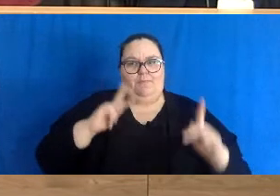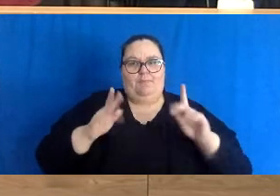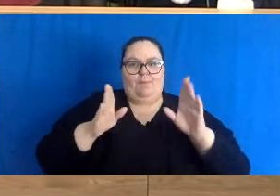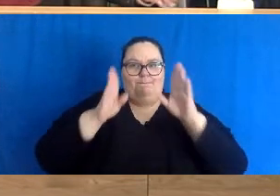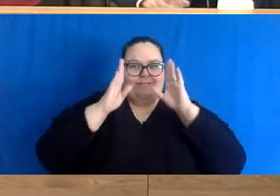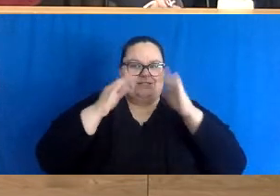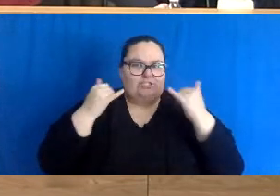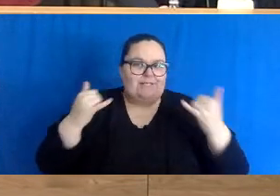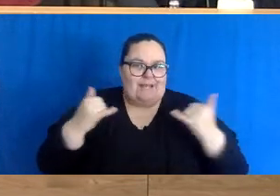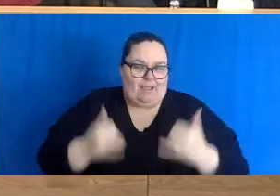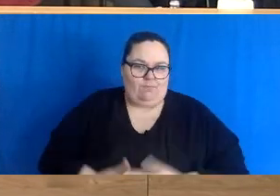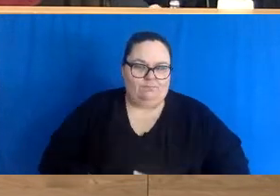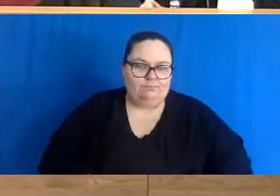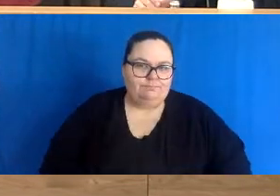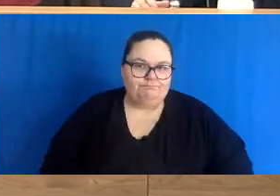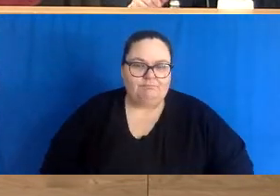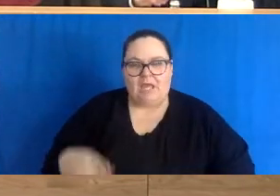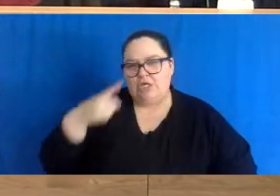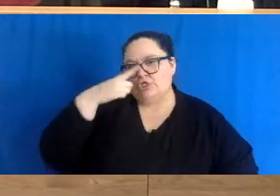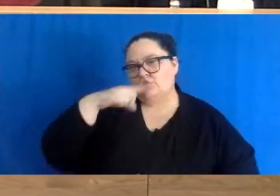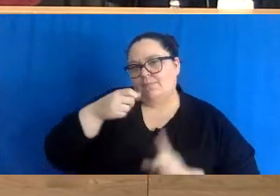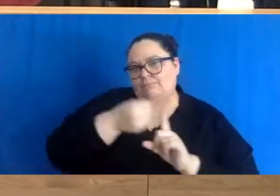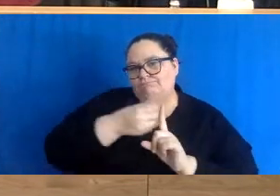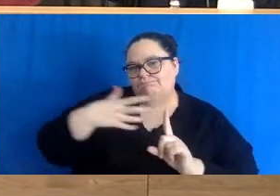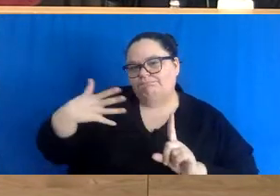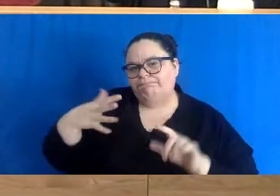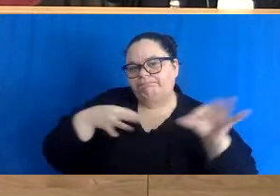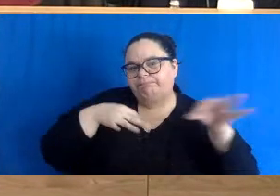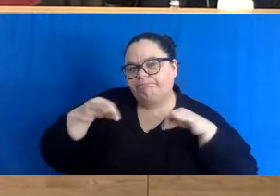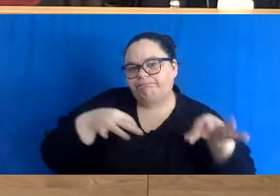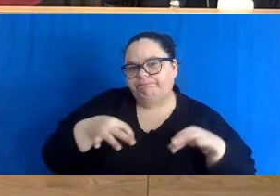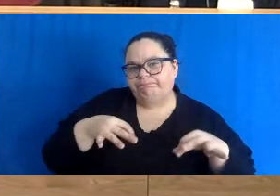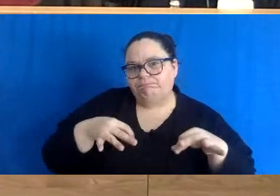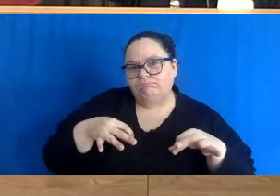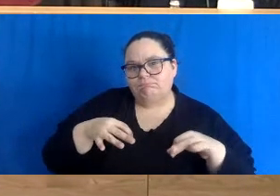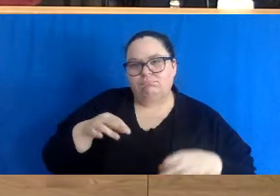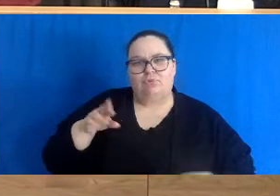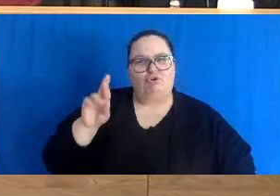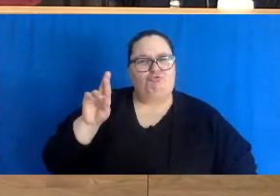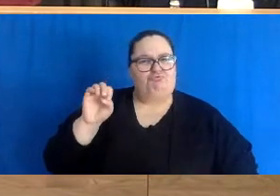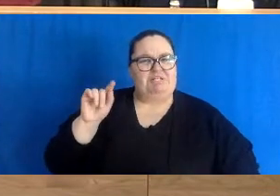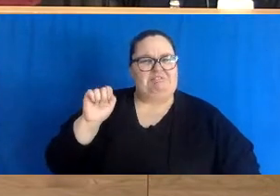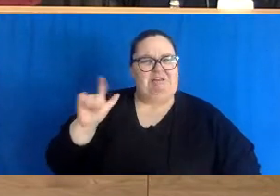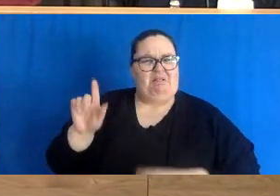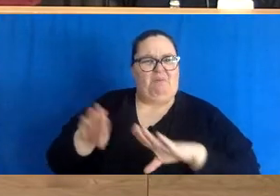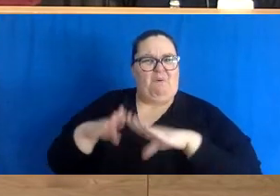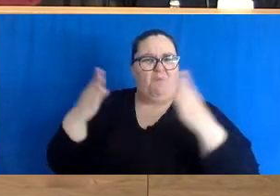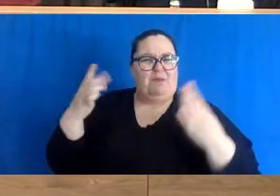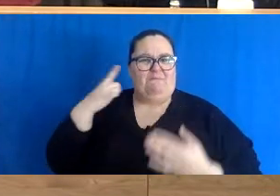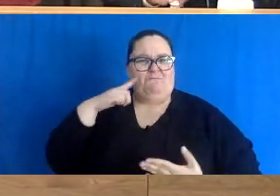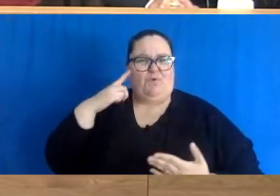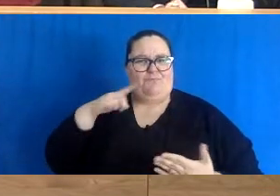And I'd also like you to expand on the decision to allow retail businesses to stay open, please.